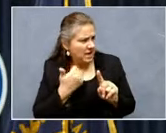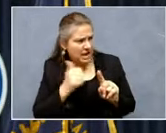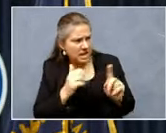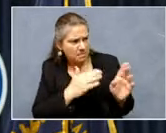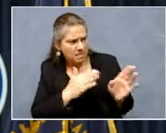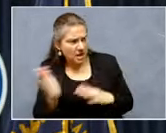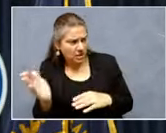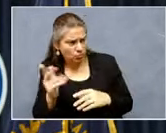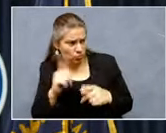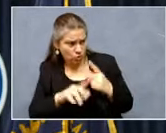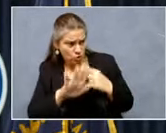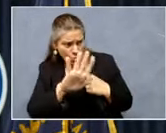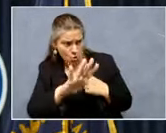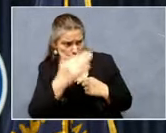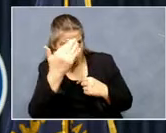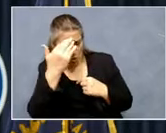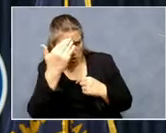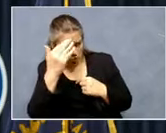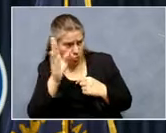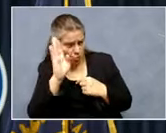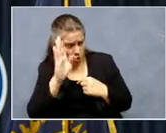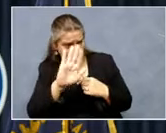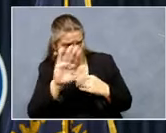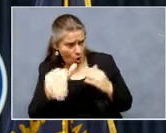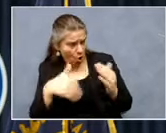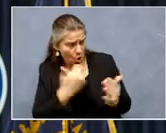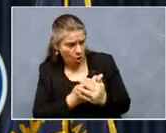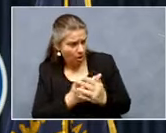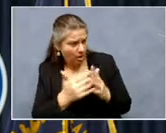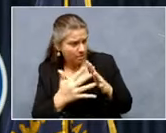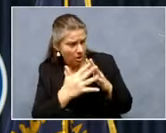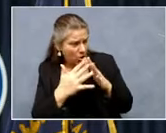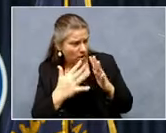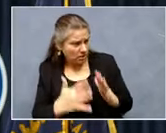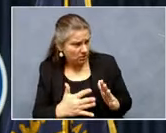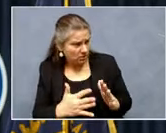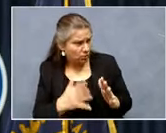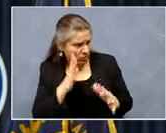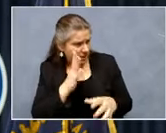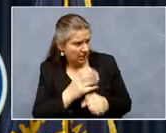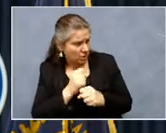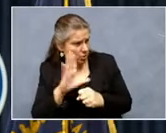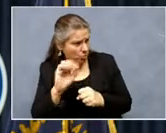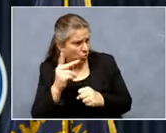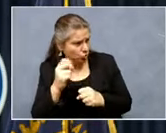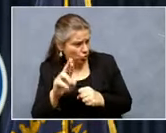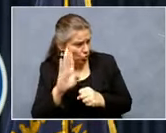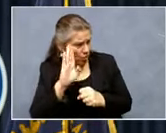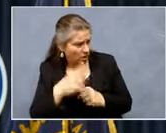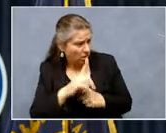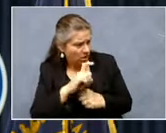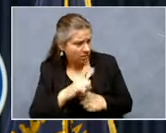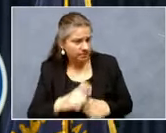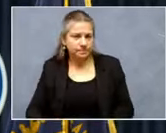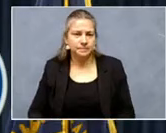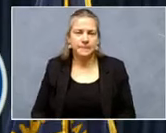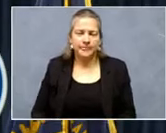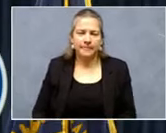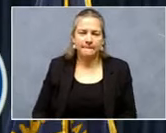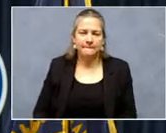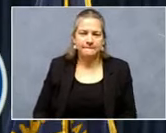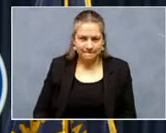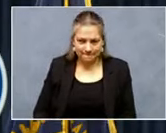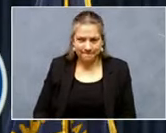you know, at some point for all Americans as originally planned to get the booster? So thank you. I absolutely